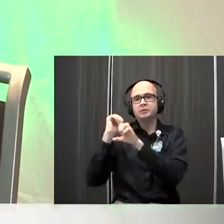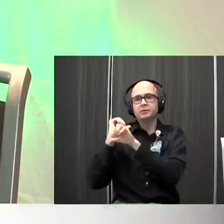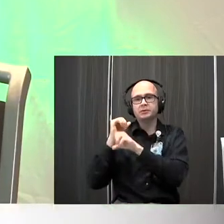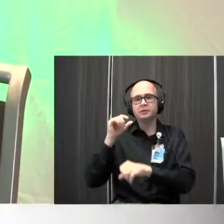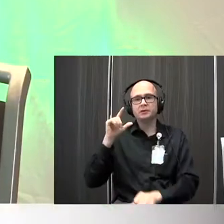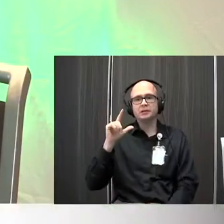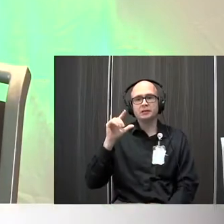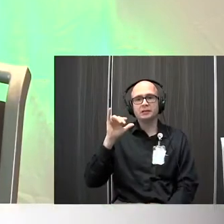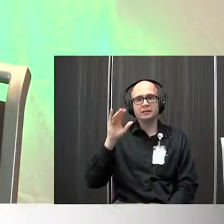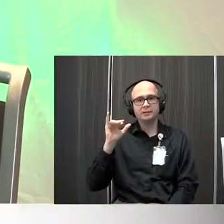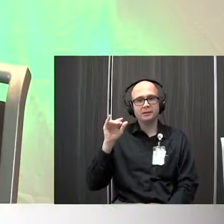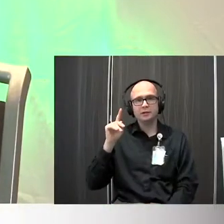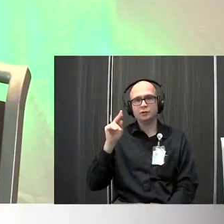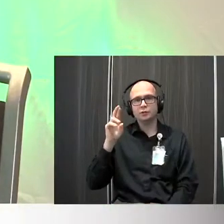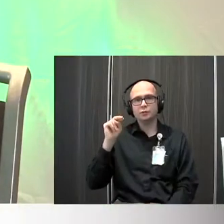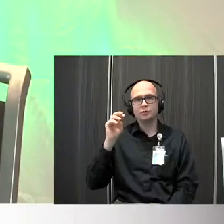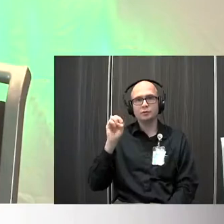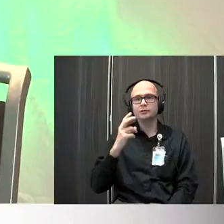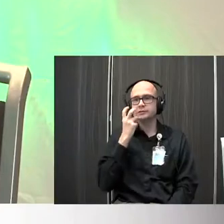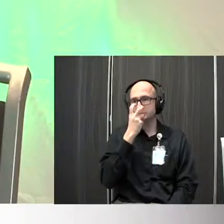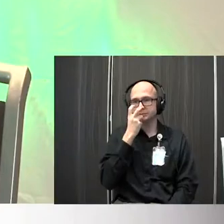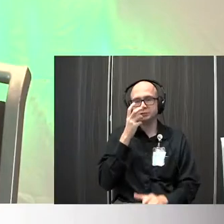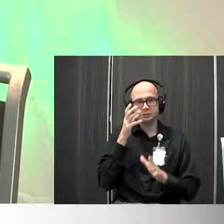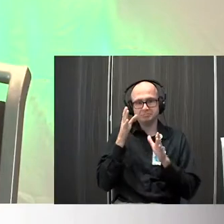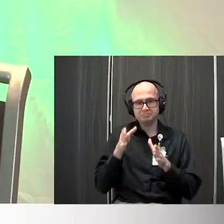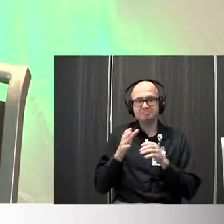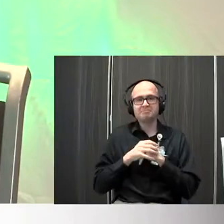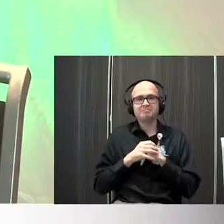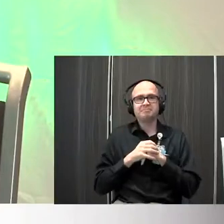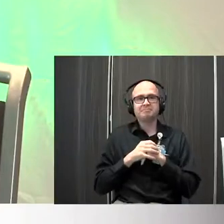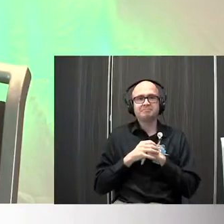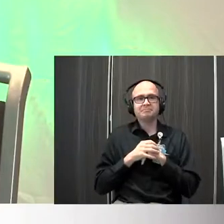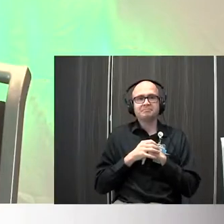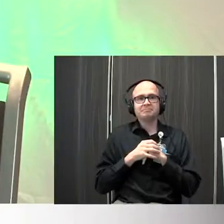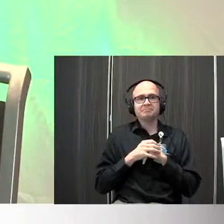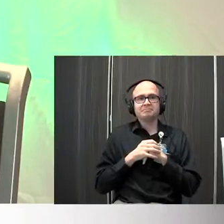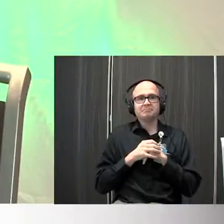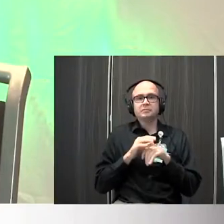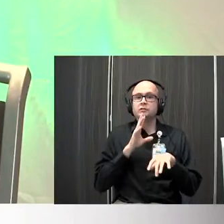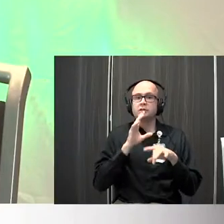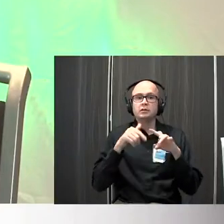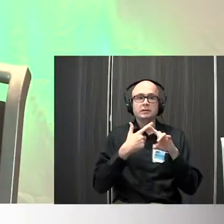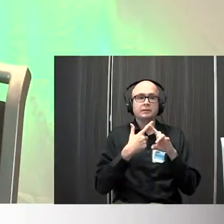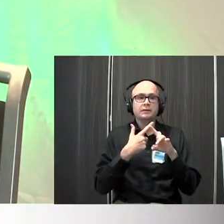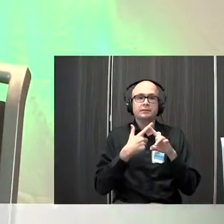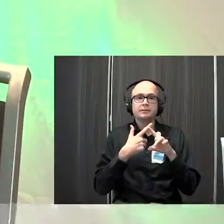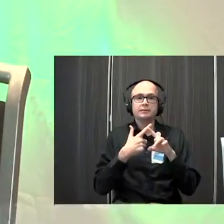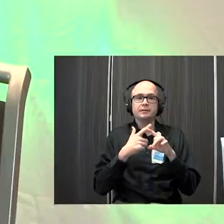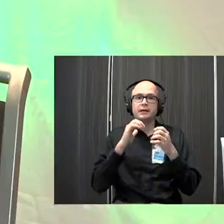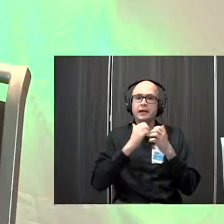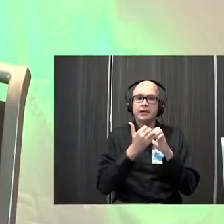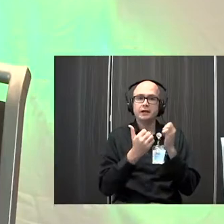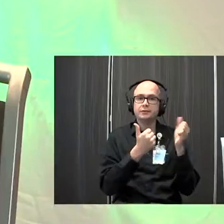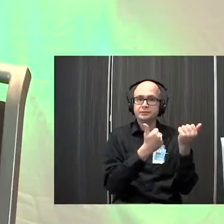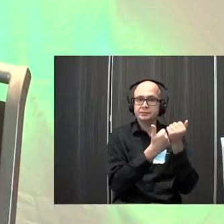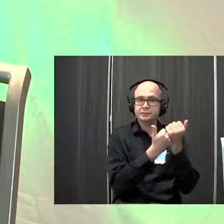Cronit Willie Croner and she's a speech therapist at the Perlman Center and we're going to be talking with you today about how assistive technology